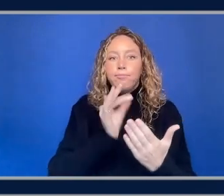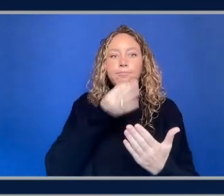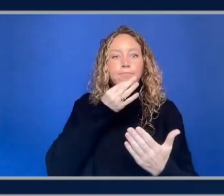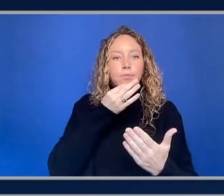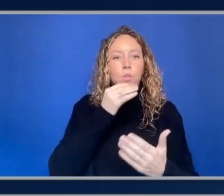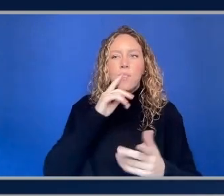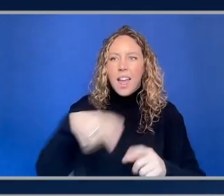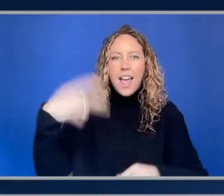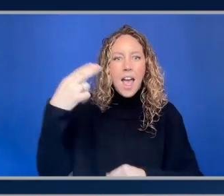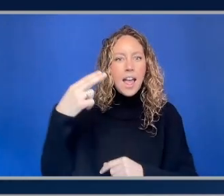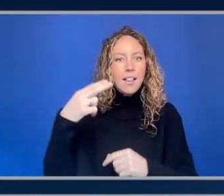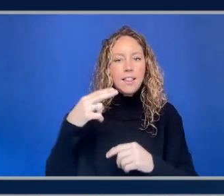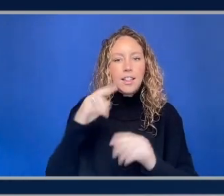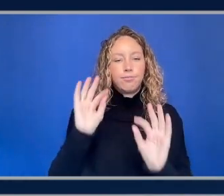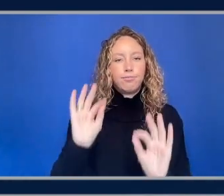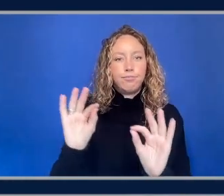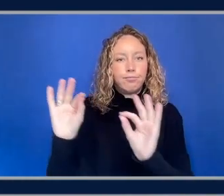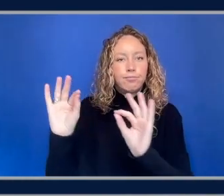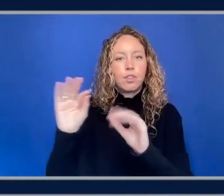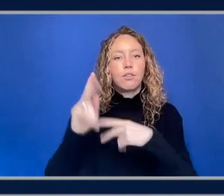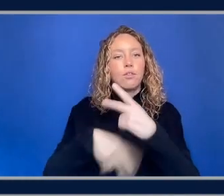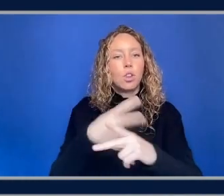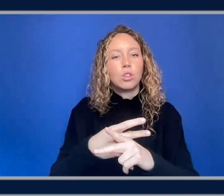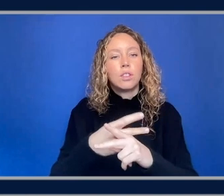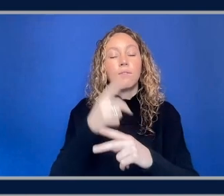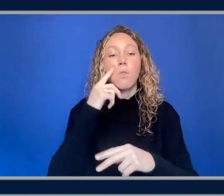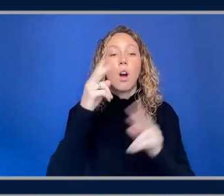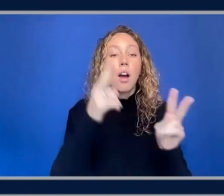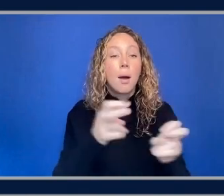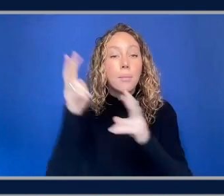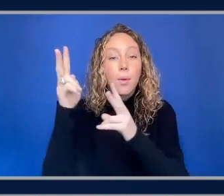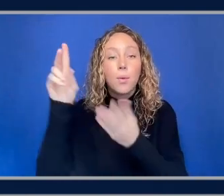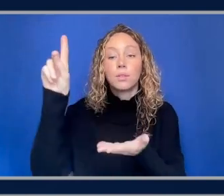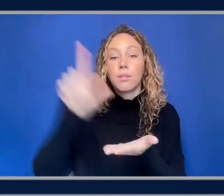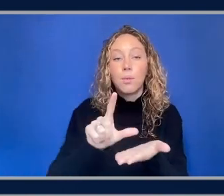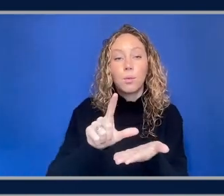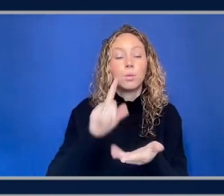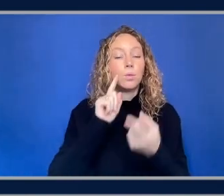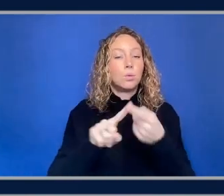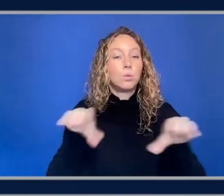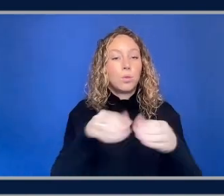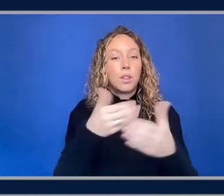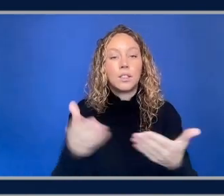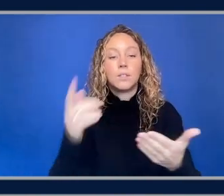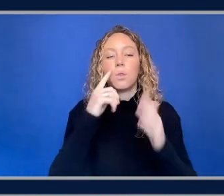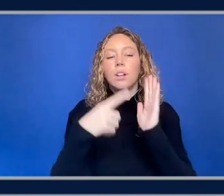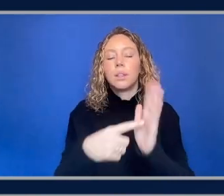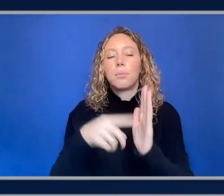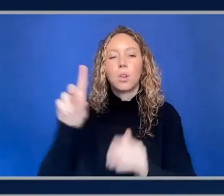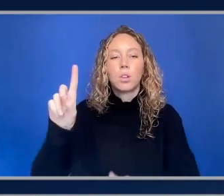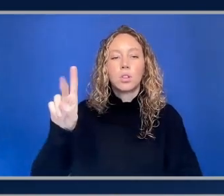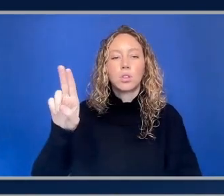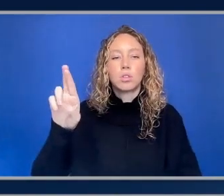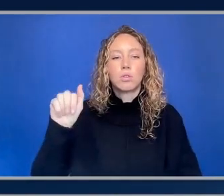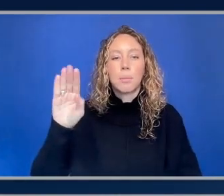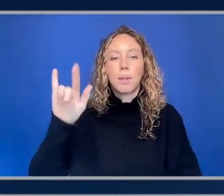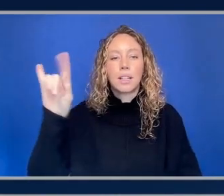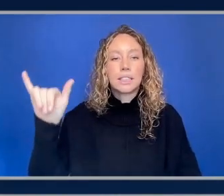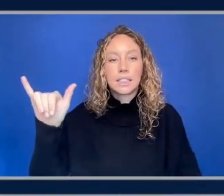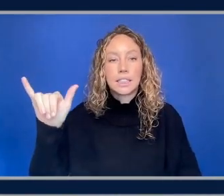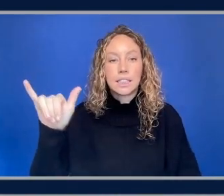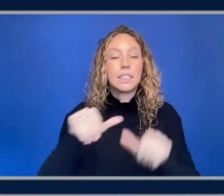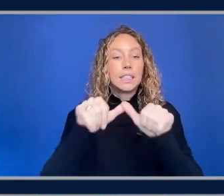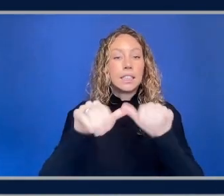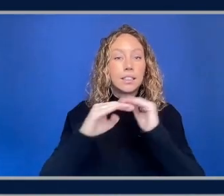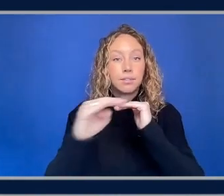version to actually for like uploads and downloads to do things like durability checks and um uh automatically